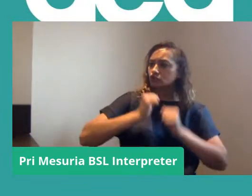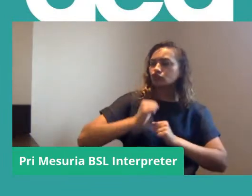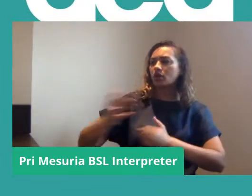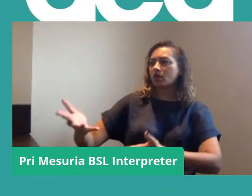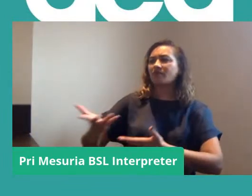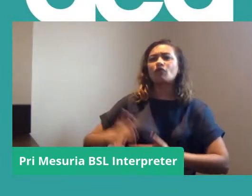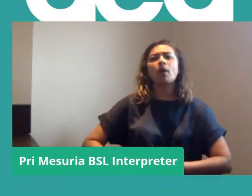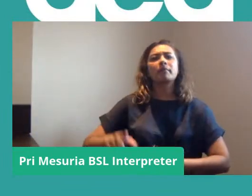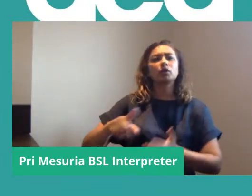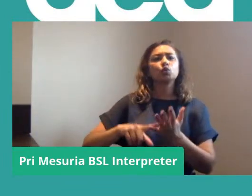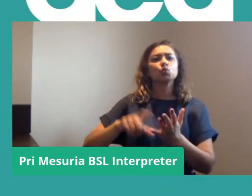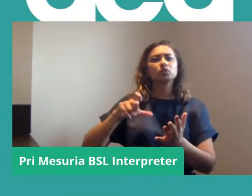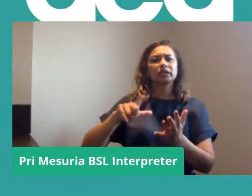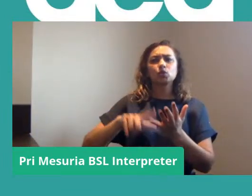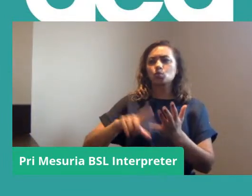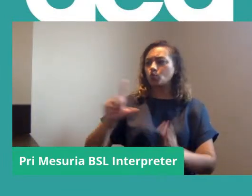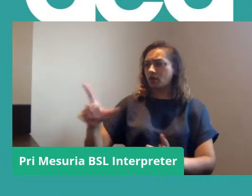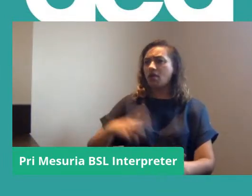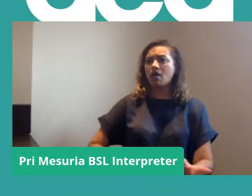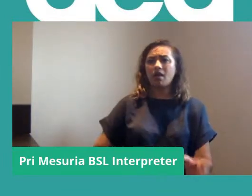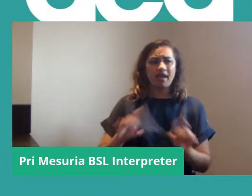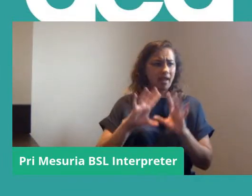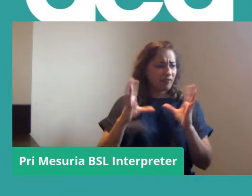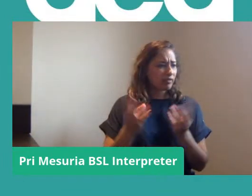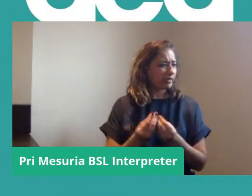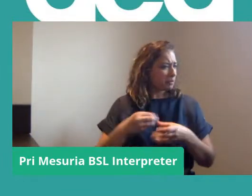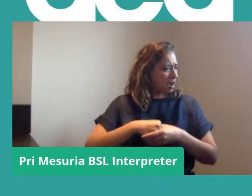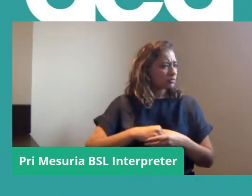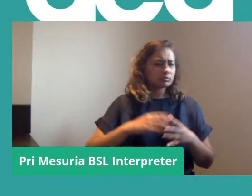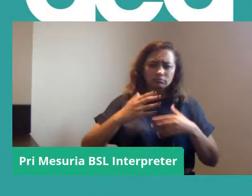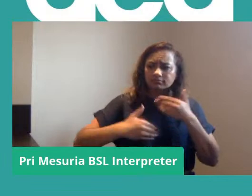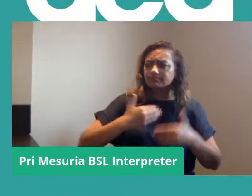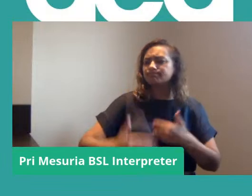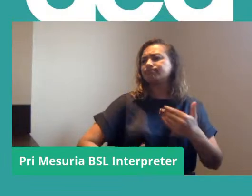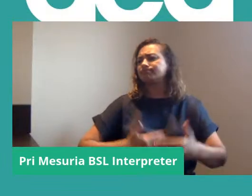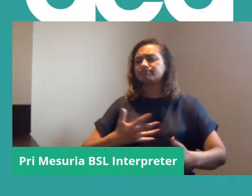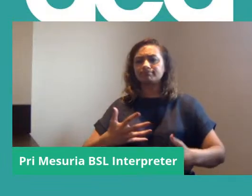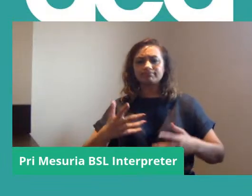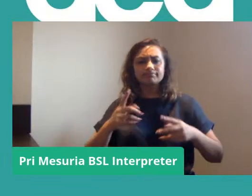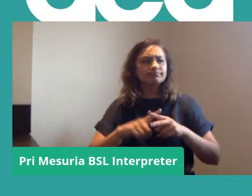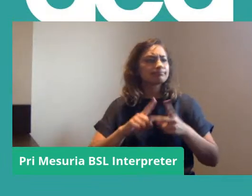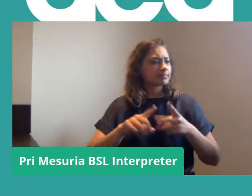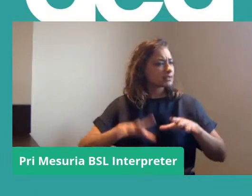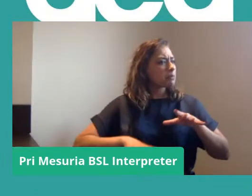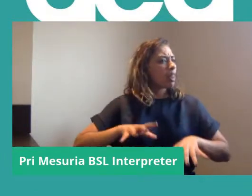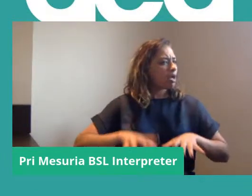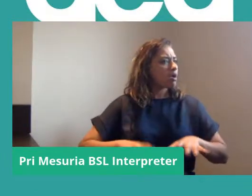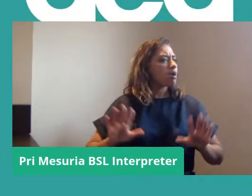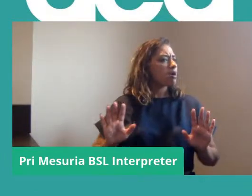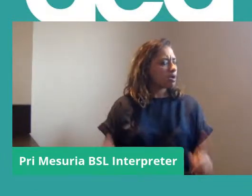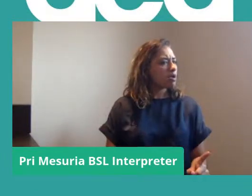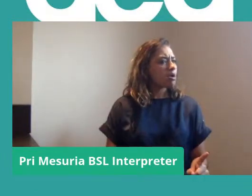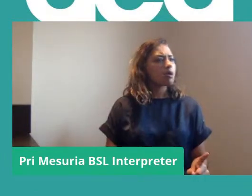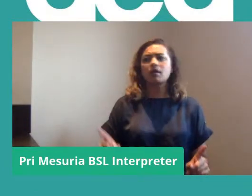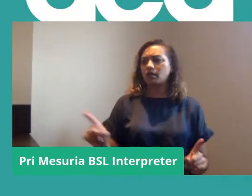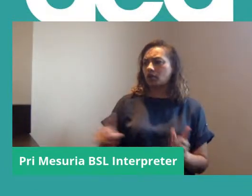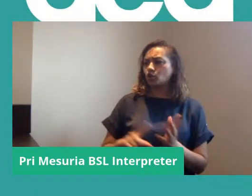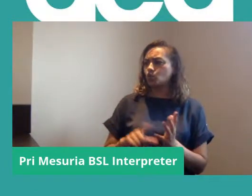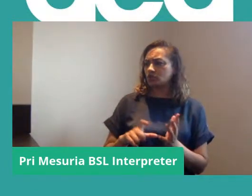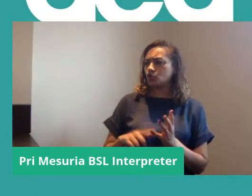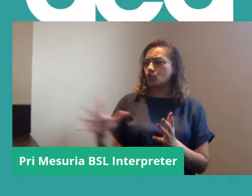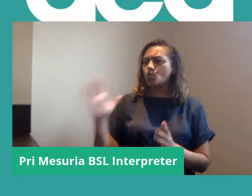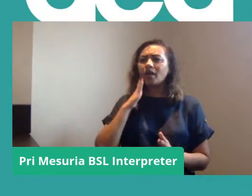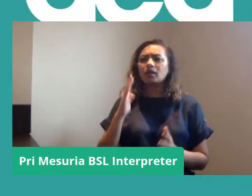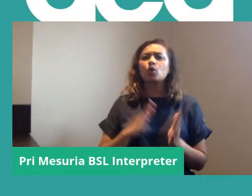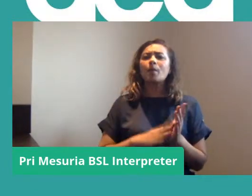UCU is also a part of that and is very similar to what you'll be doing when you're